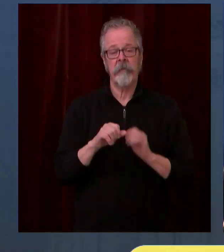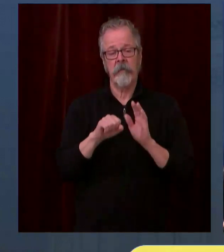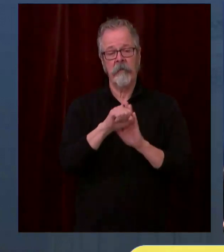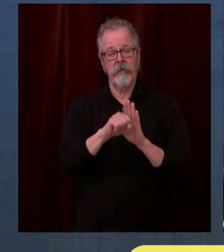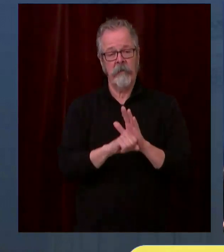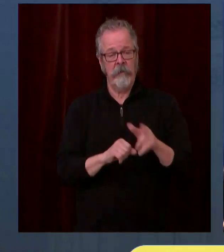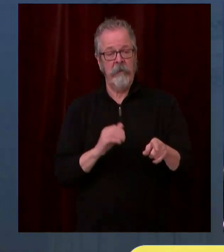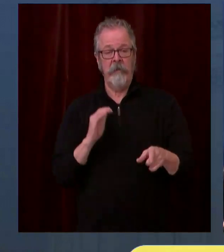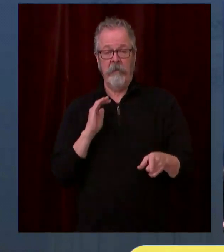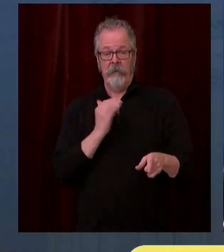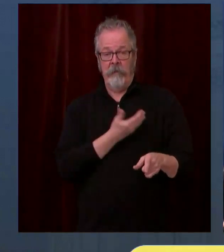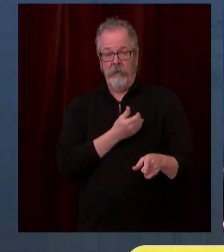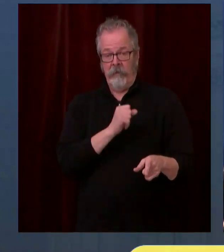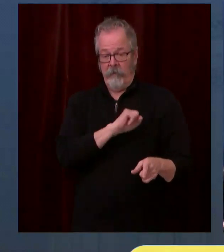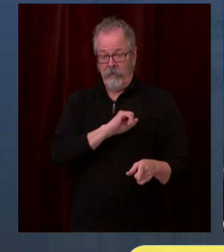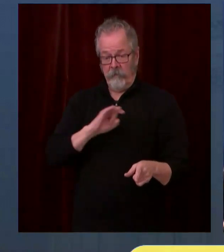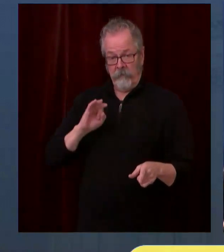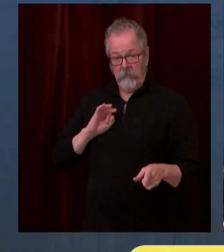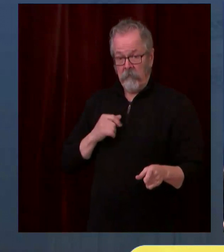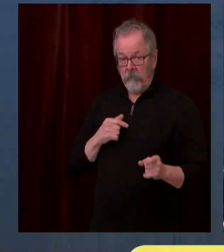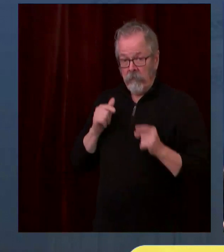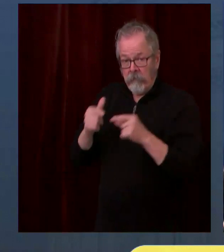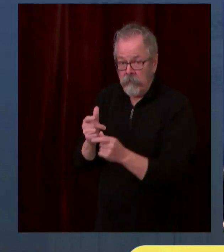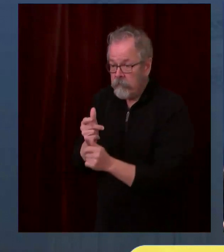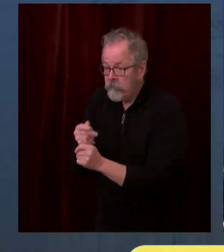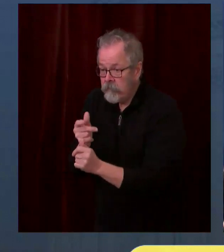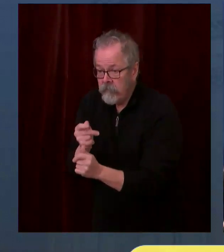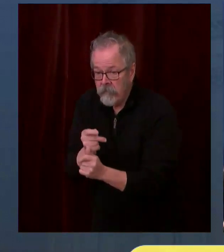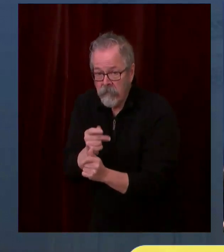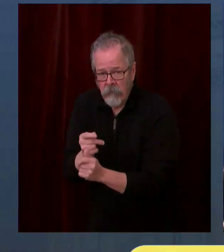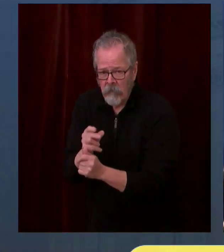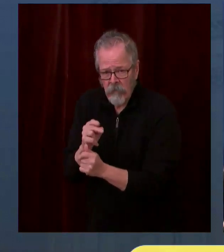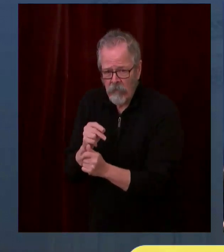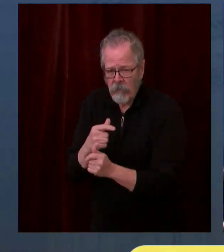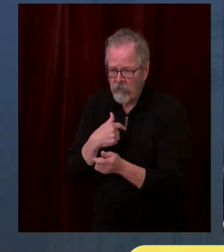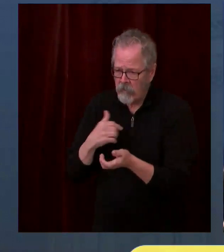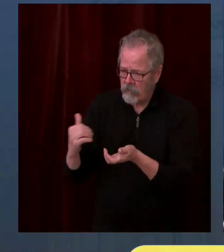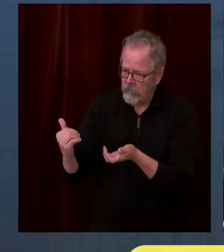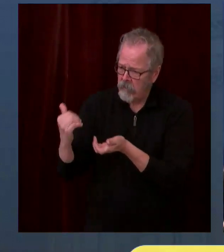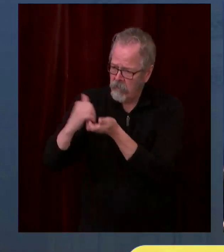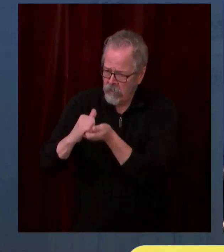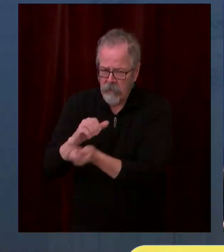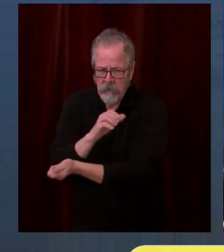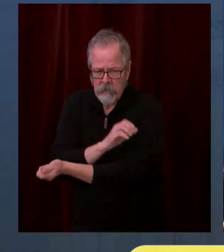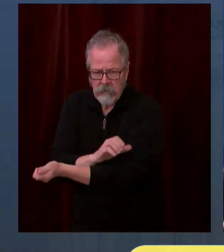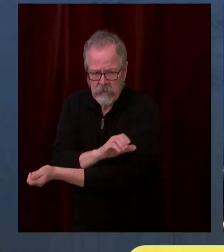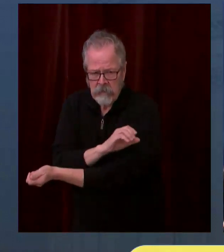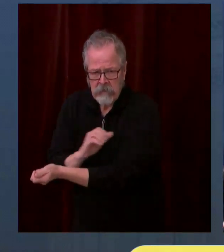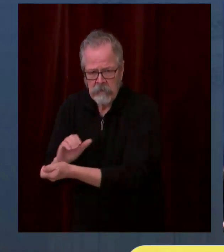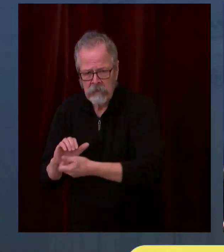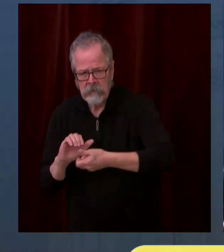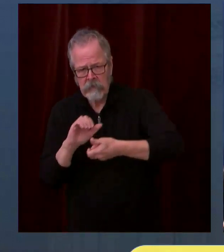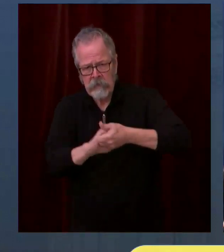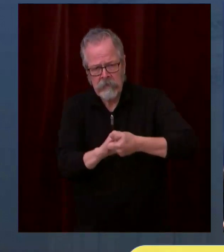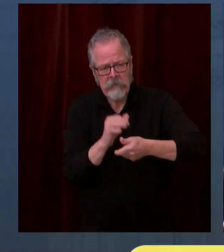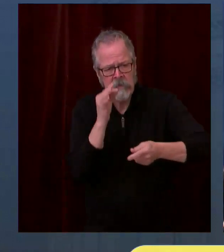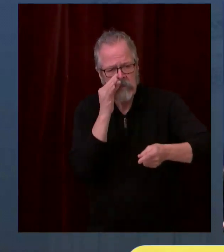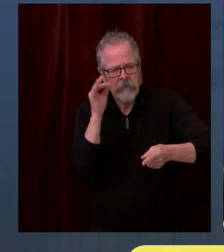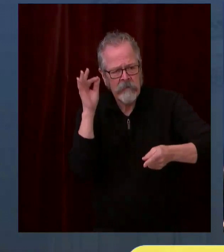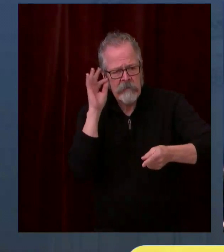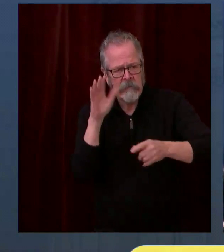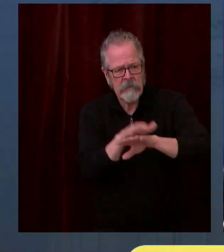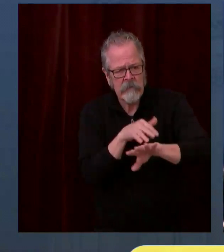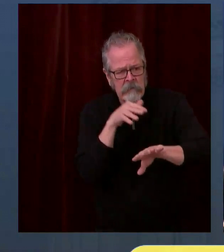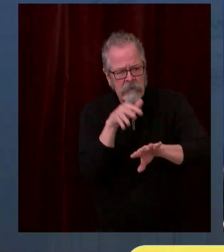tribes, that are actually doing the administration. So we have to have cooperation of these entities in order for the